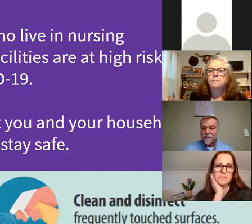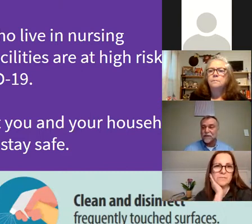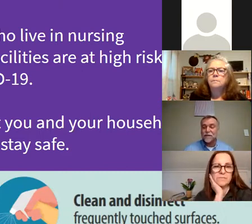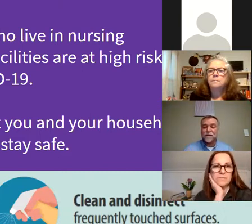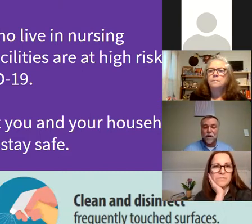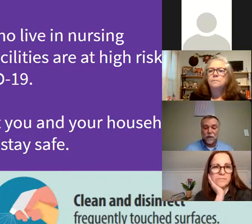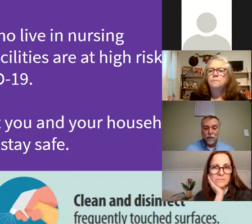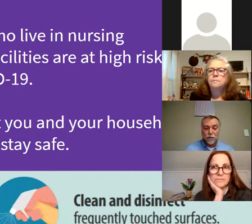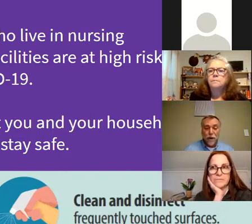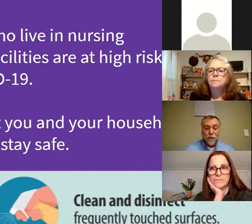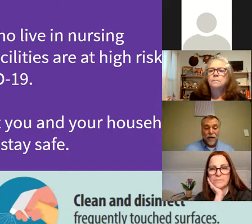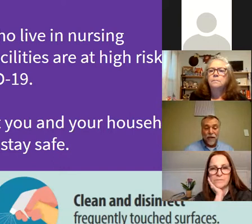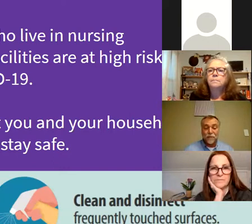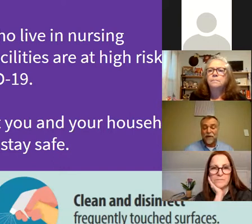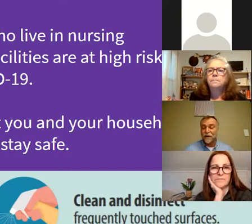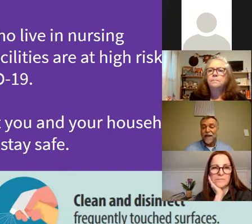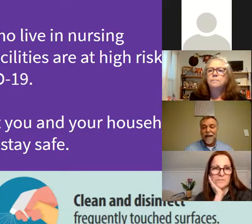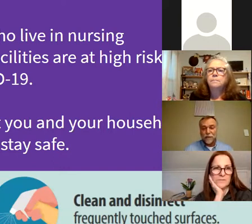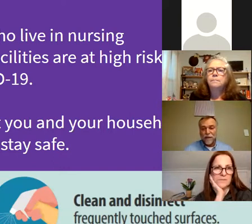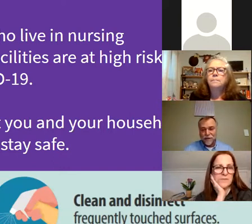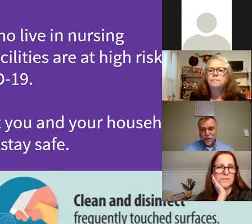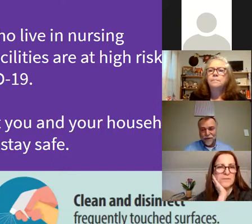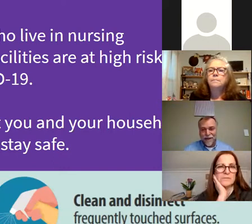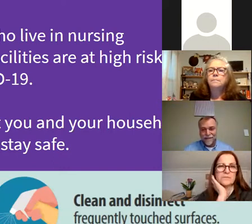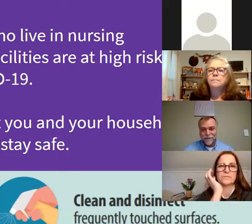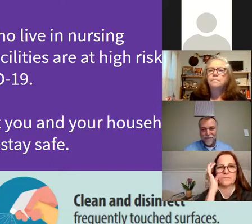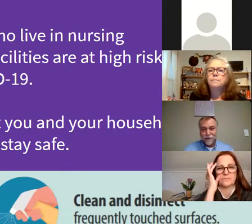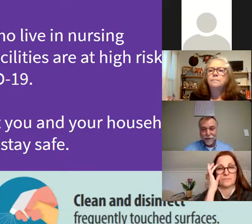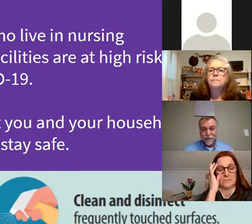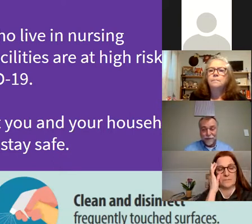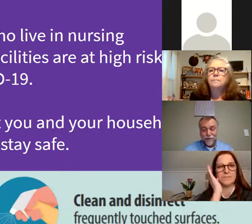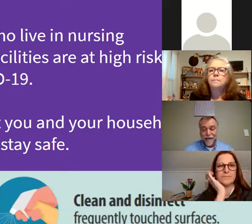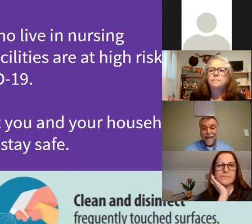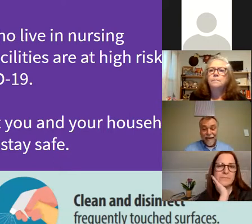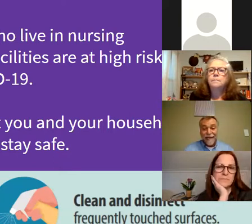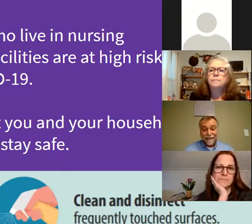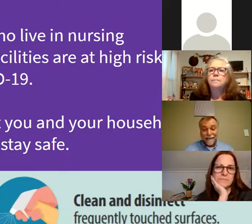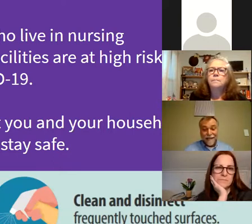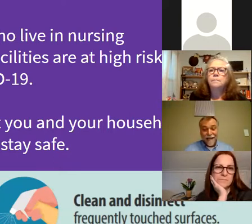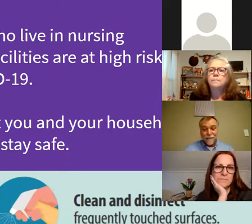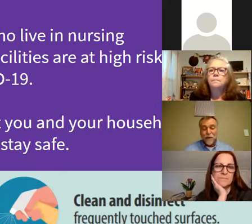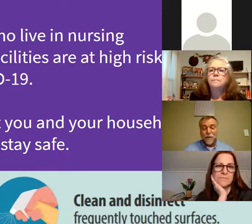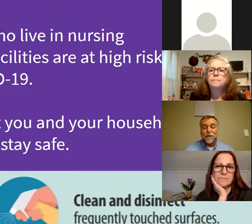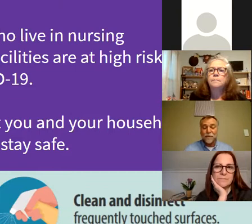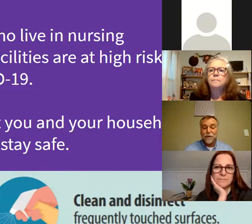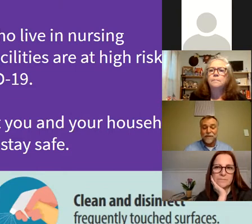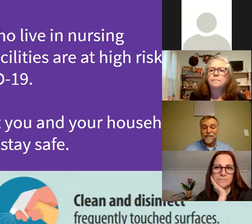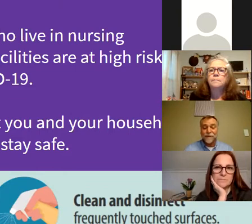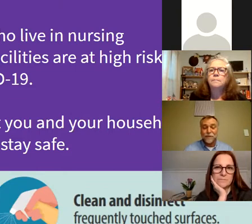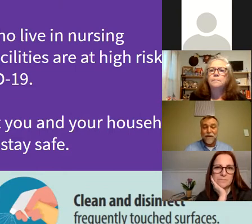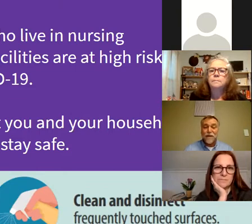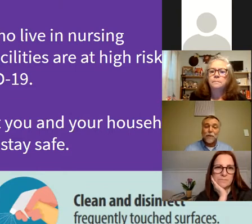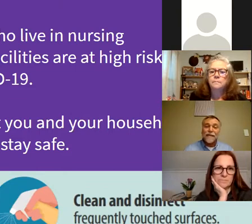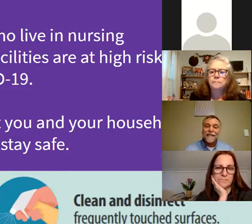your physicians, calling your primary care provider, as well as going to the doctor whenever you need to do that. And at times go to the emergency